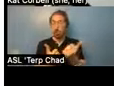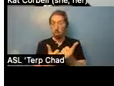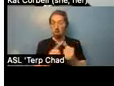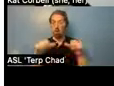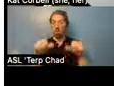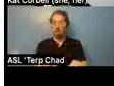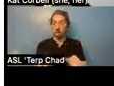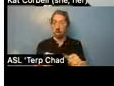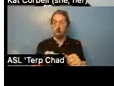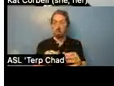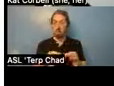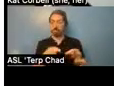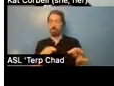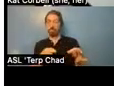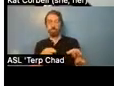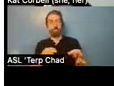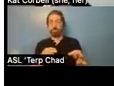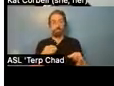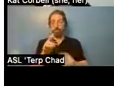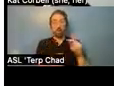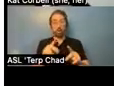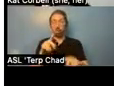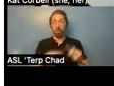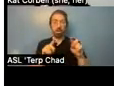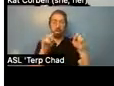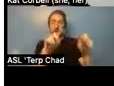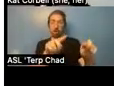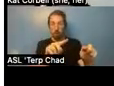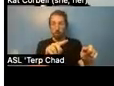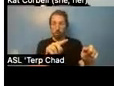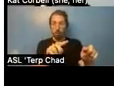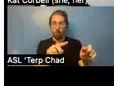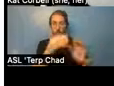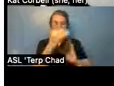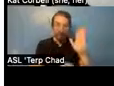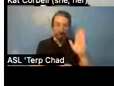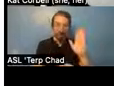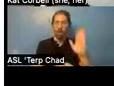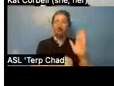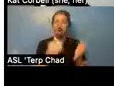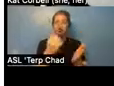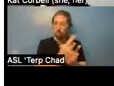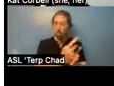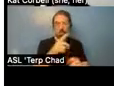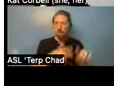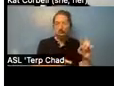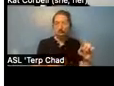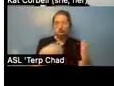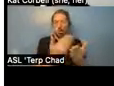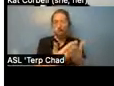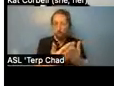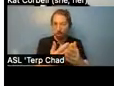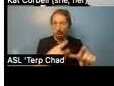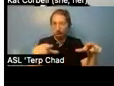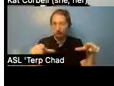order to fill out the application and, and fill out the, um, and get, um, approved for supportive housing also evaluations